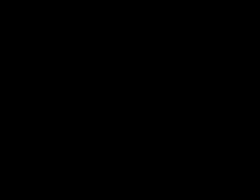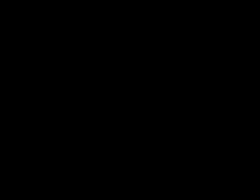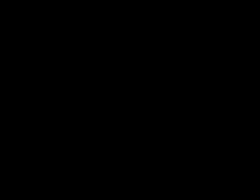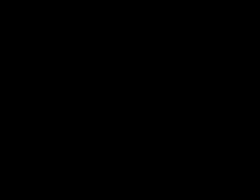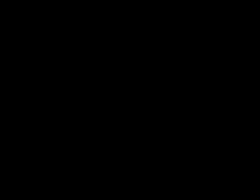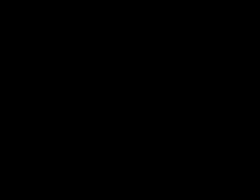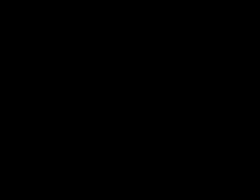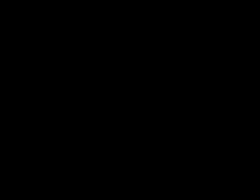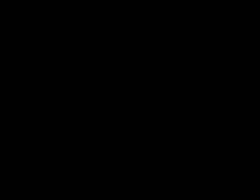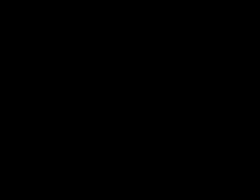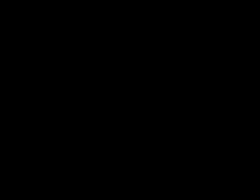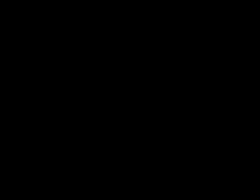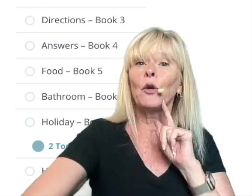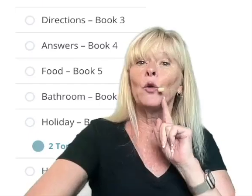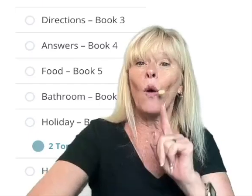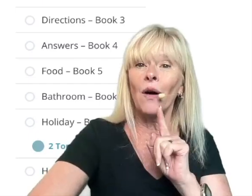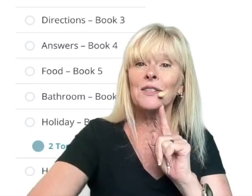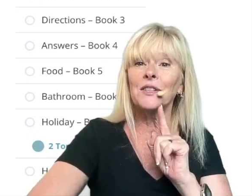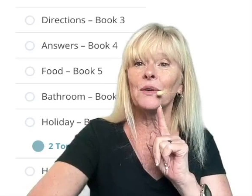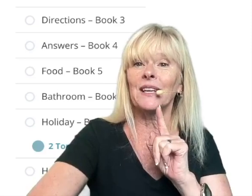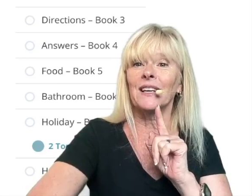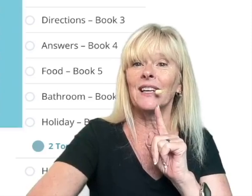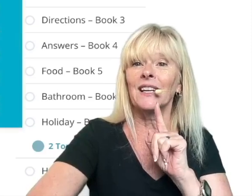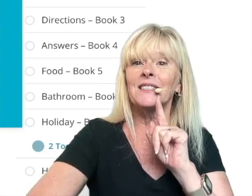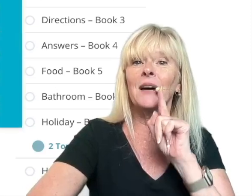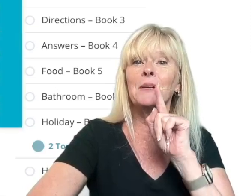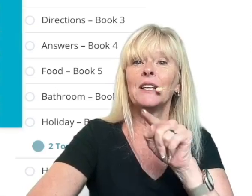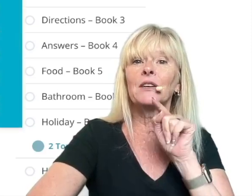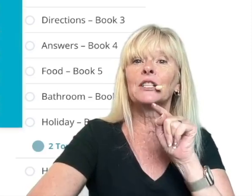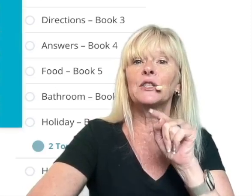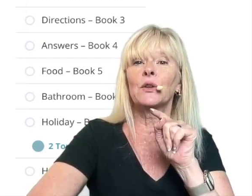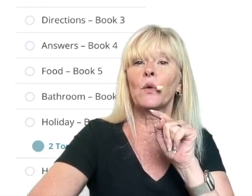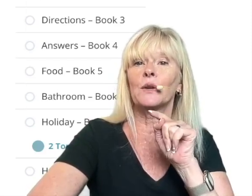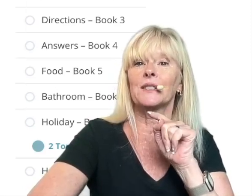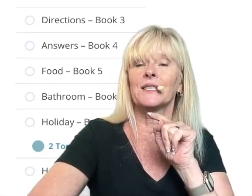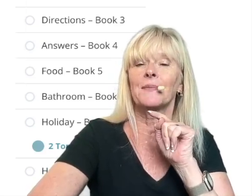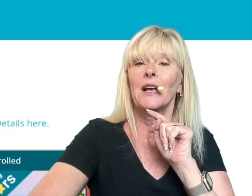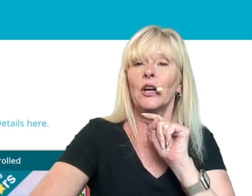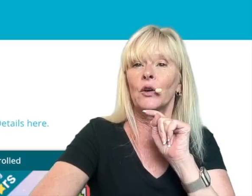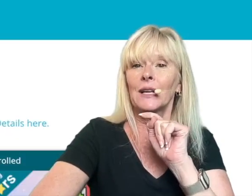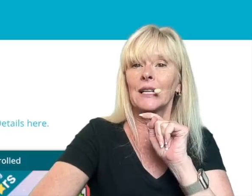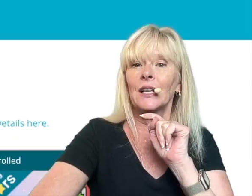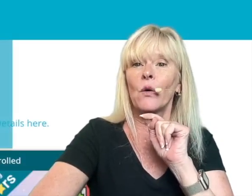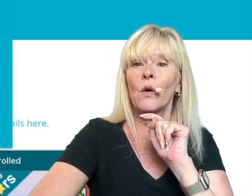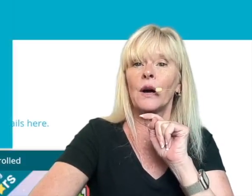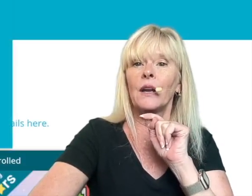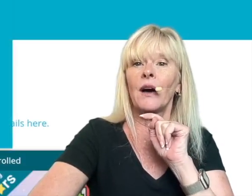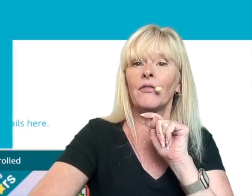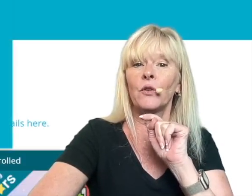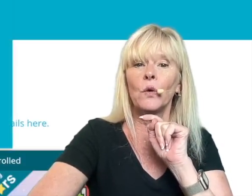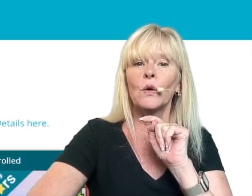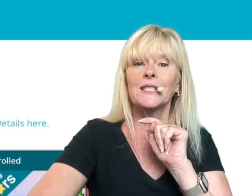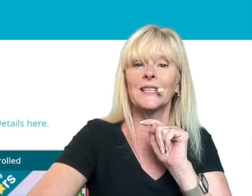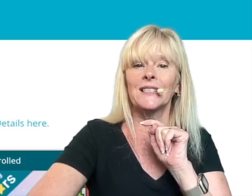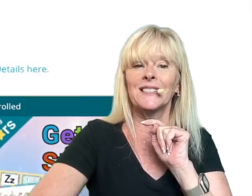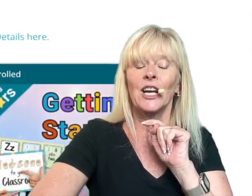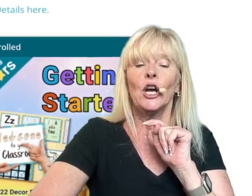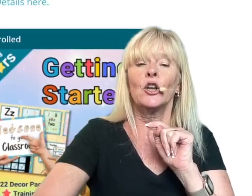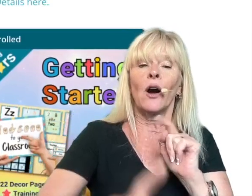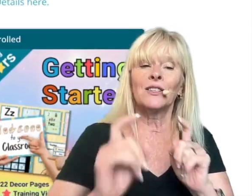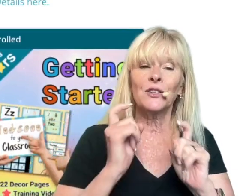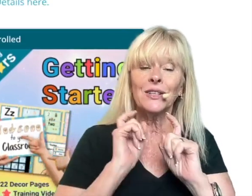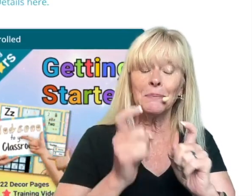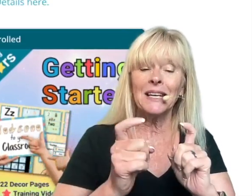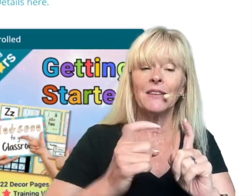you also get and let's come in here into the courses you're gonna click on a full course list